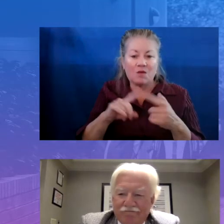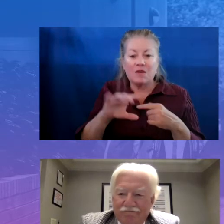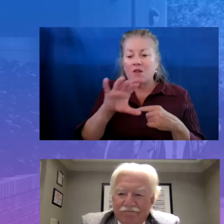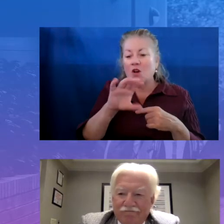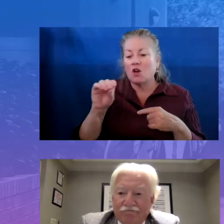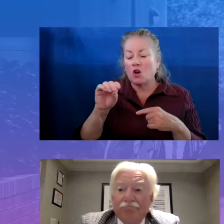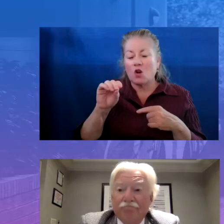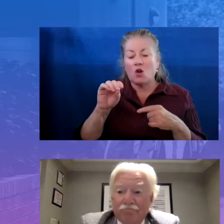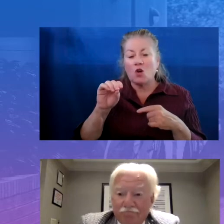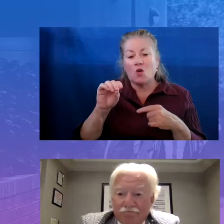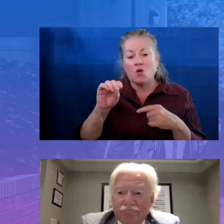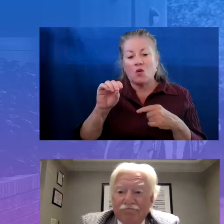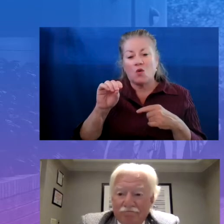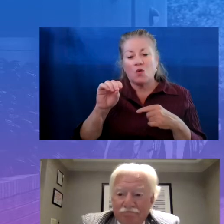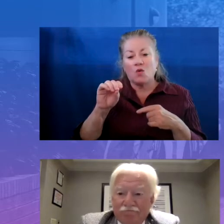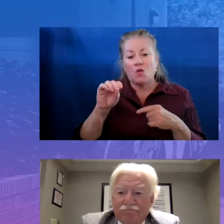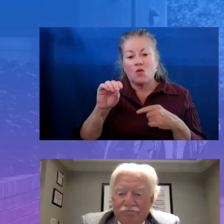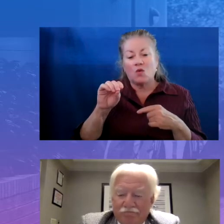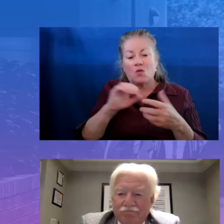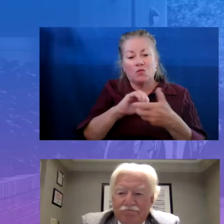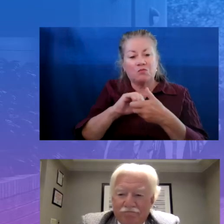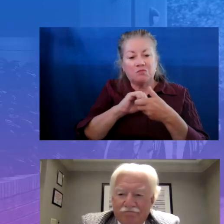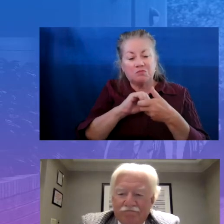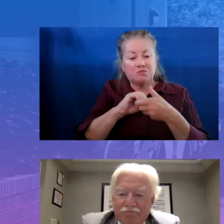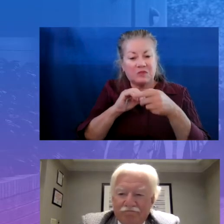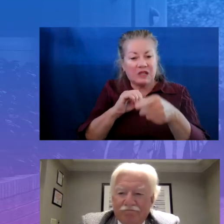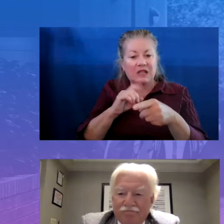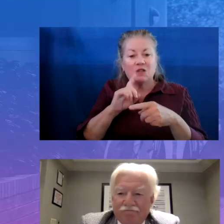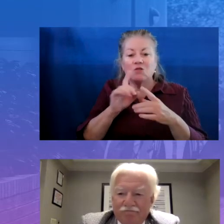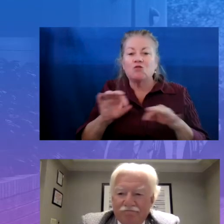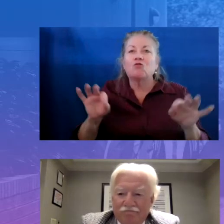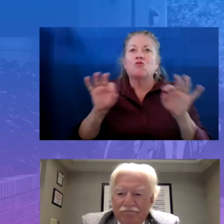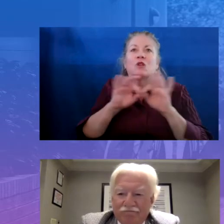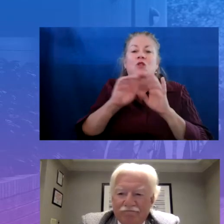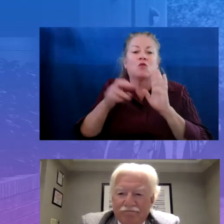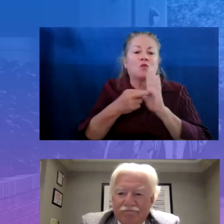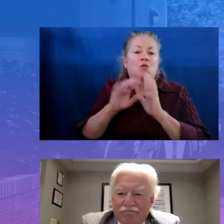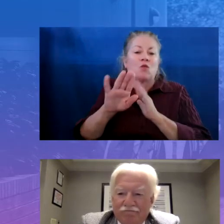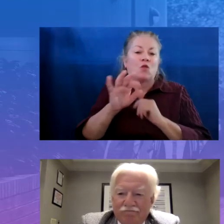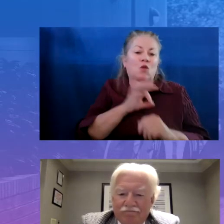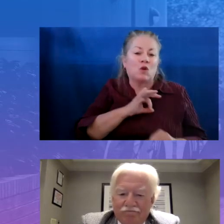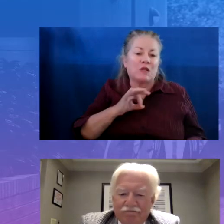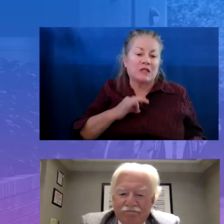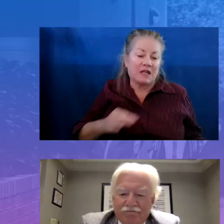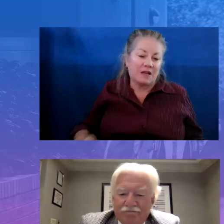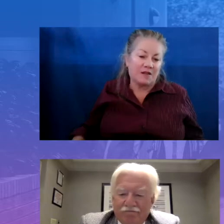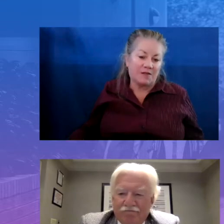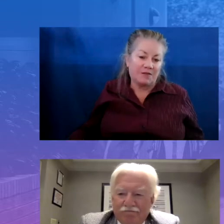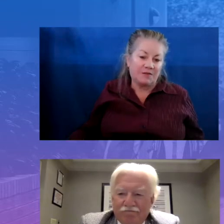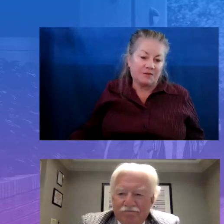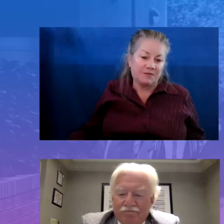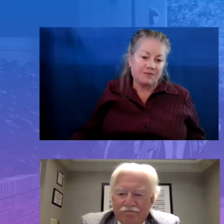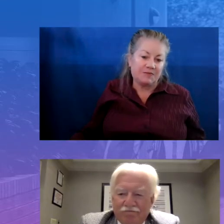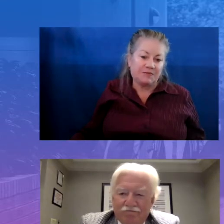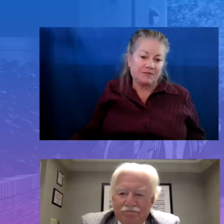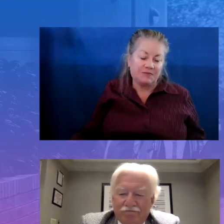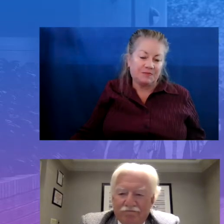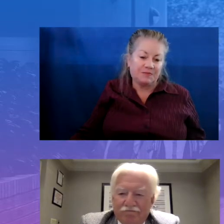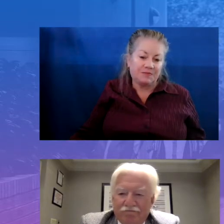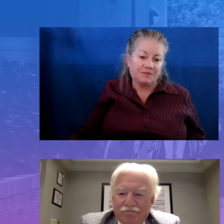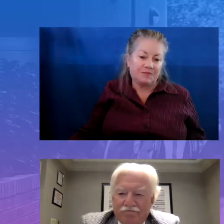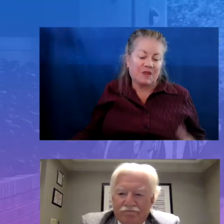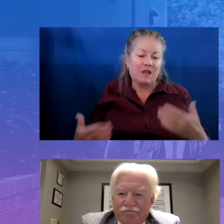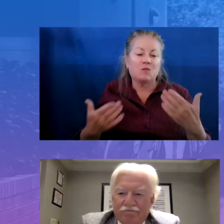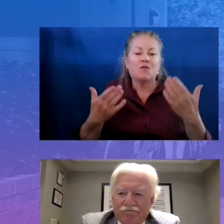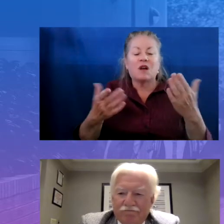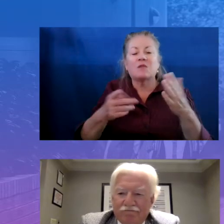Reading Can and a critical role that she has played in her staff is providing professional development around the